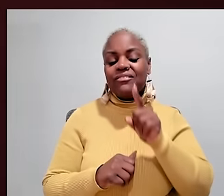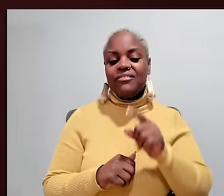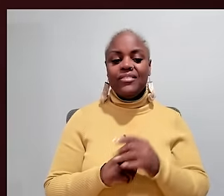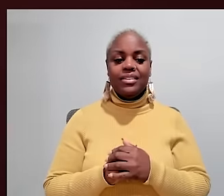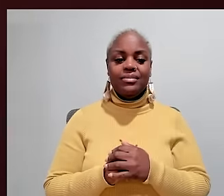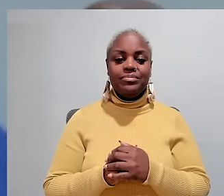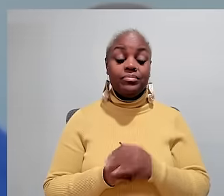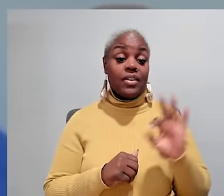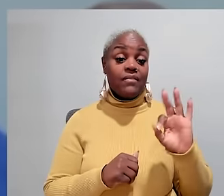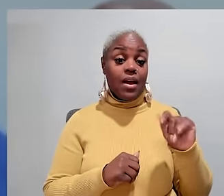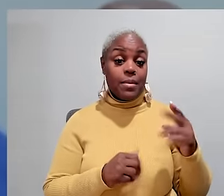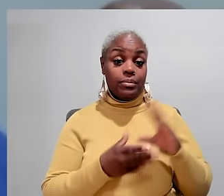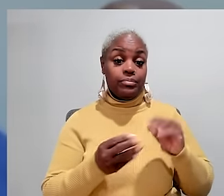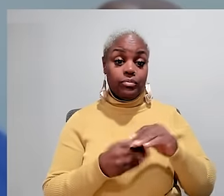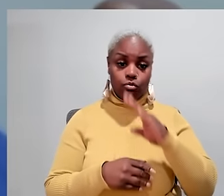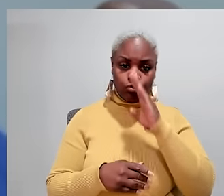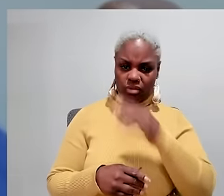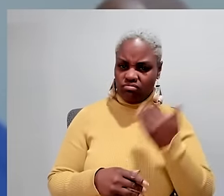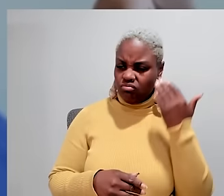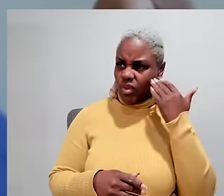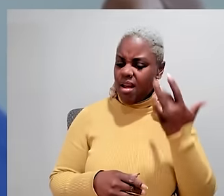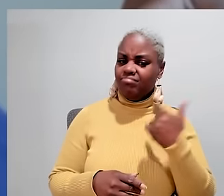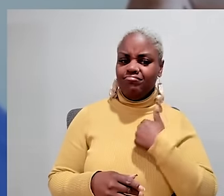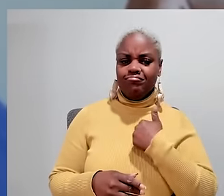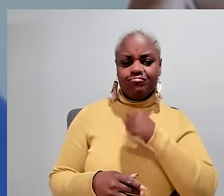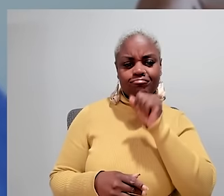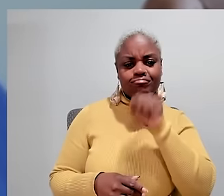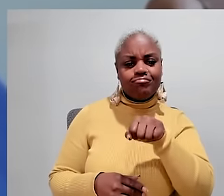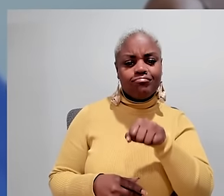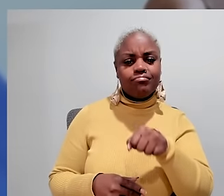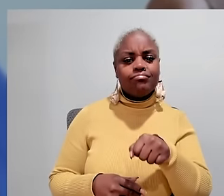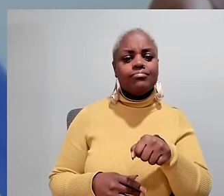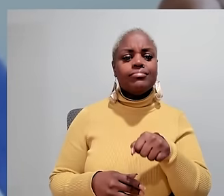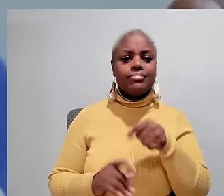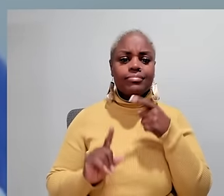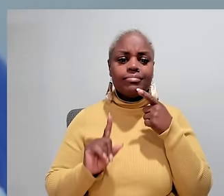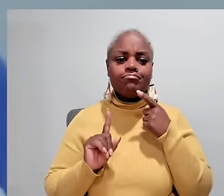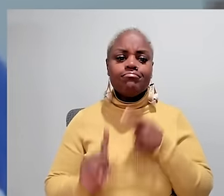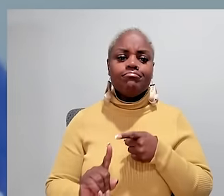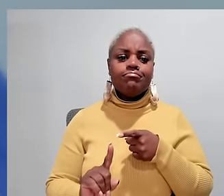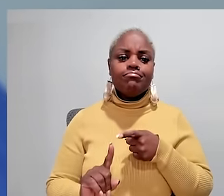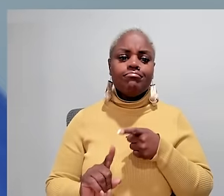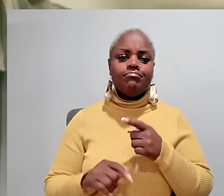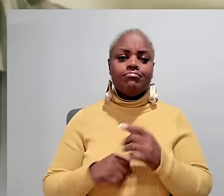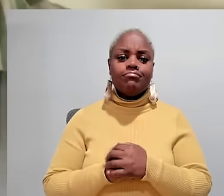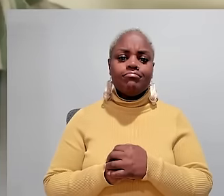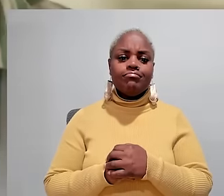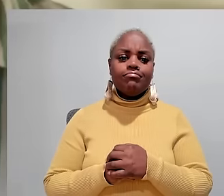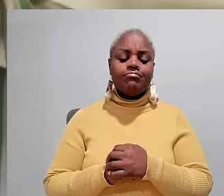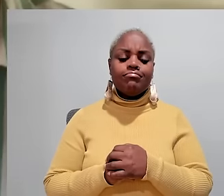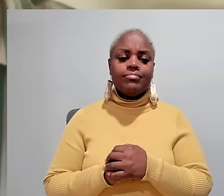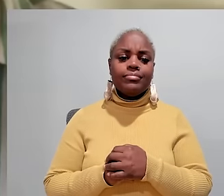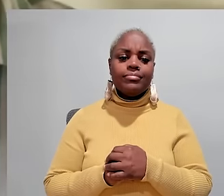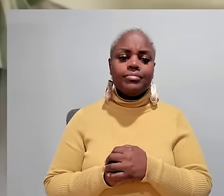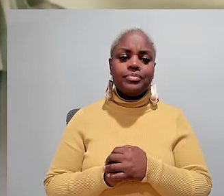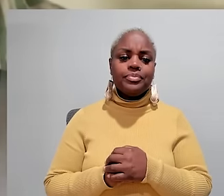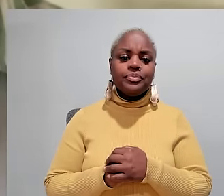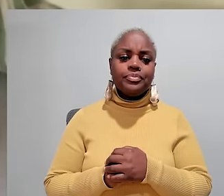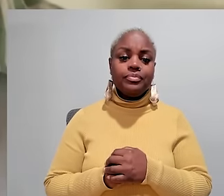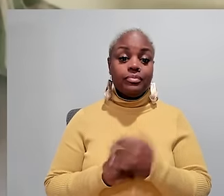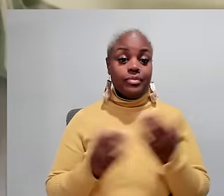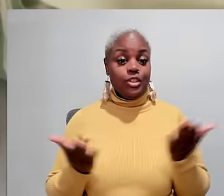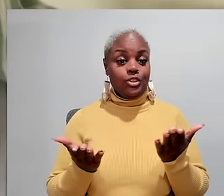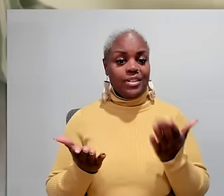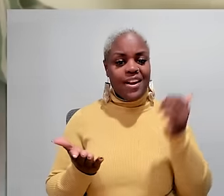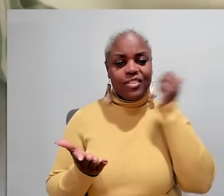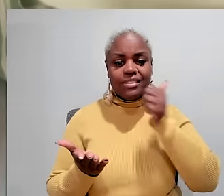so their group can learn to communicate with a deaf peer exactly I love to do it because I know